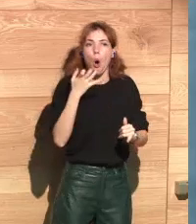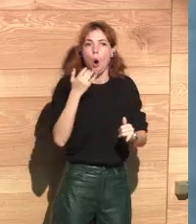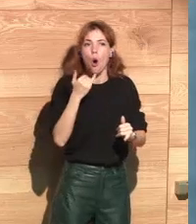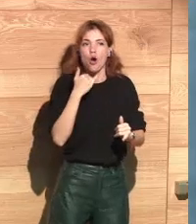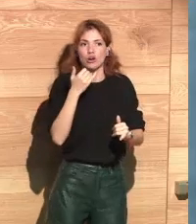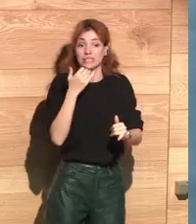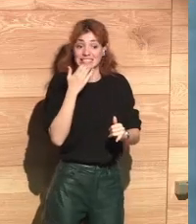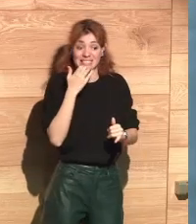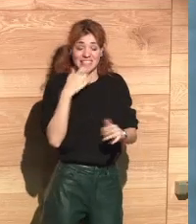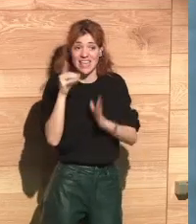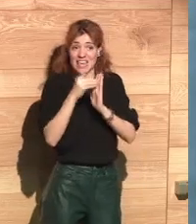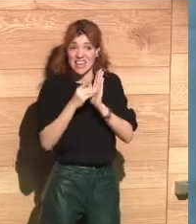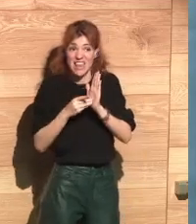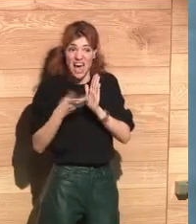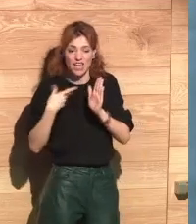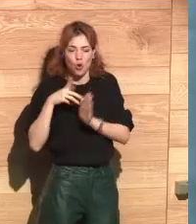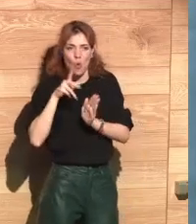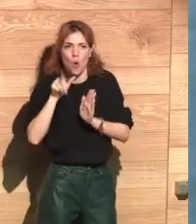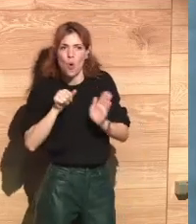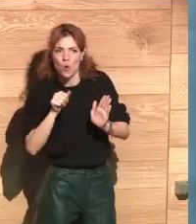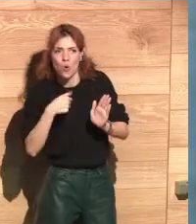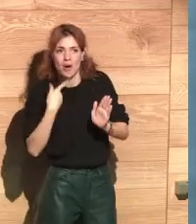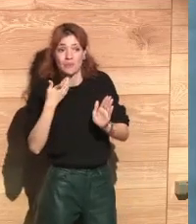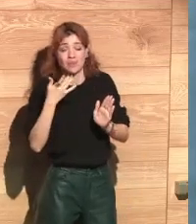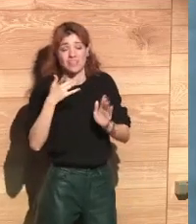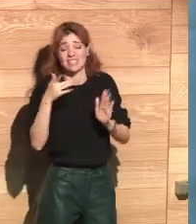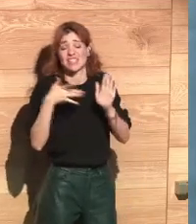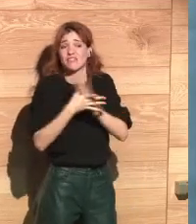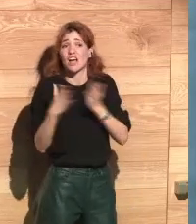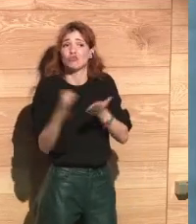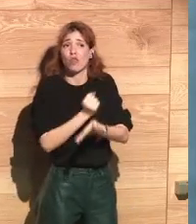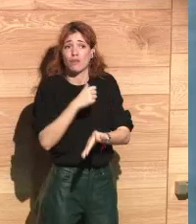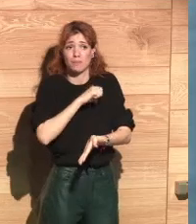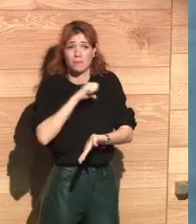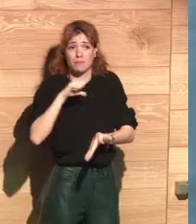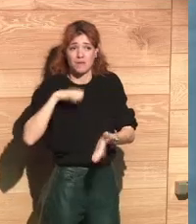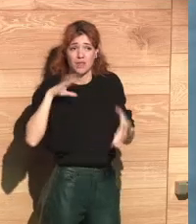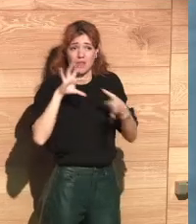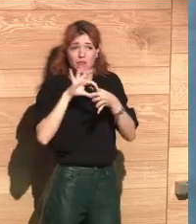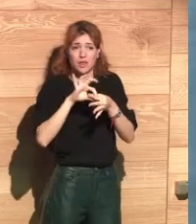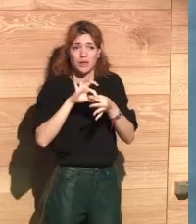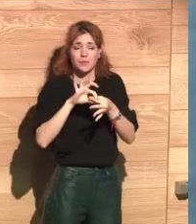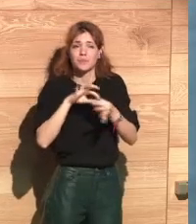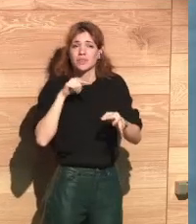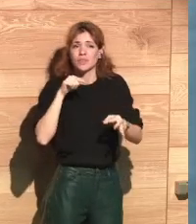protect communications, regardless of where these information was gathered from,